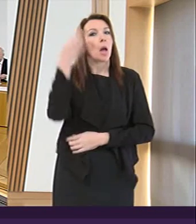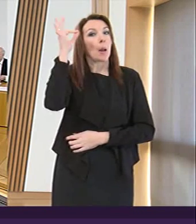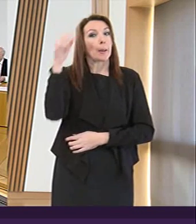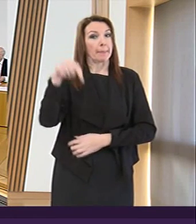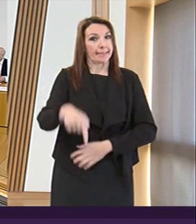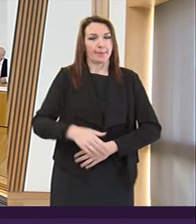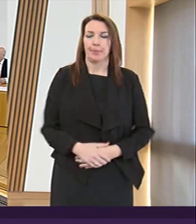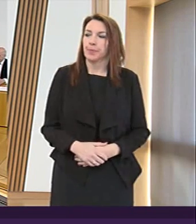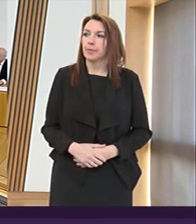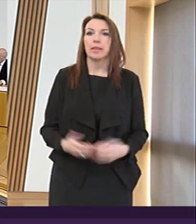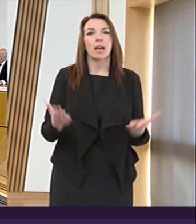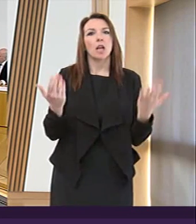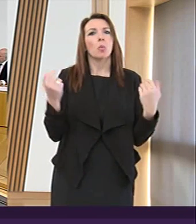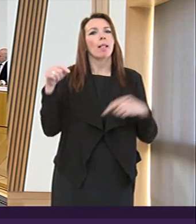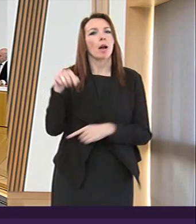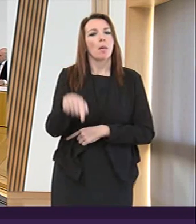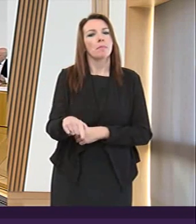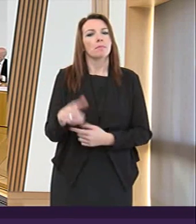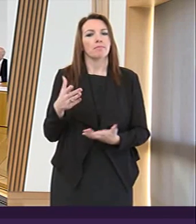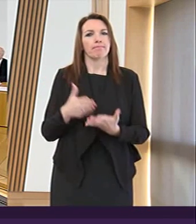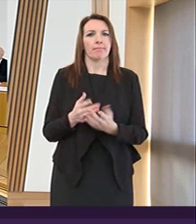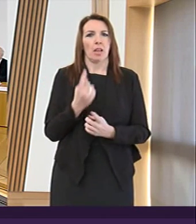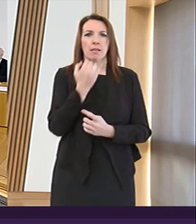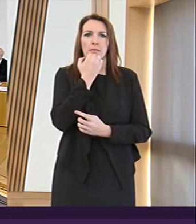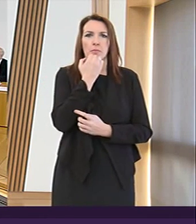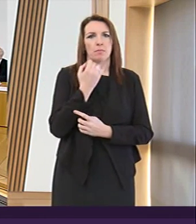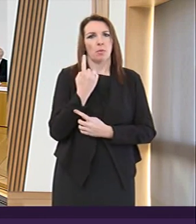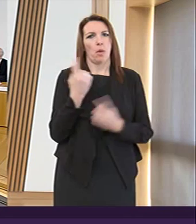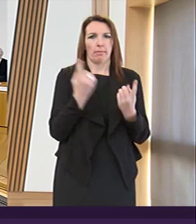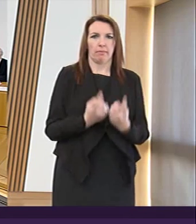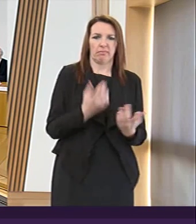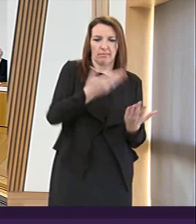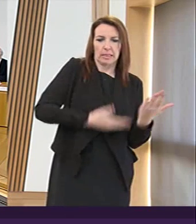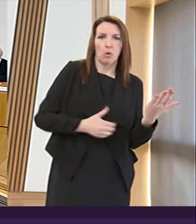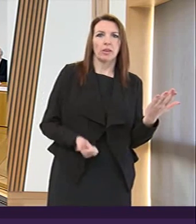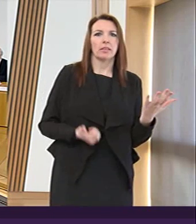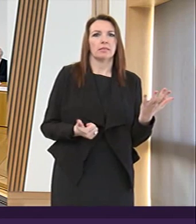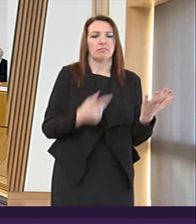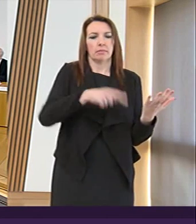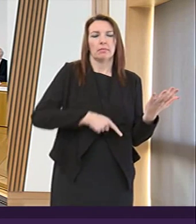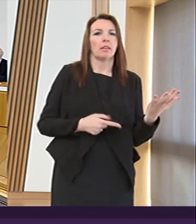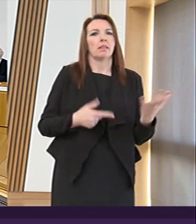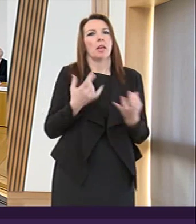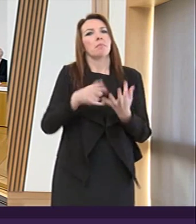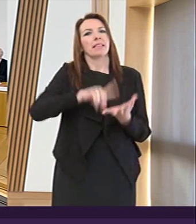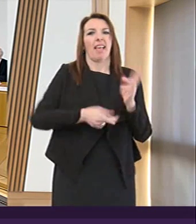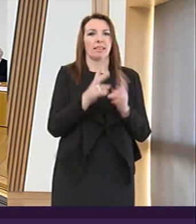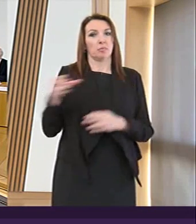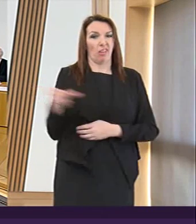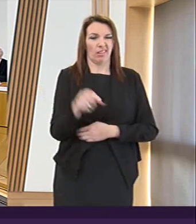And I welcome, especially for one of the items this morning, British Sign Language interpreters.